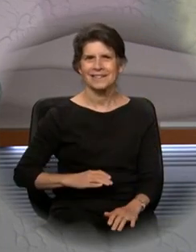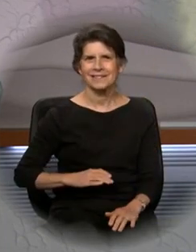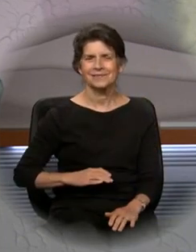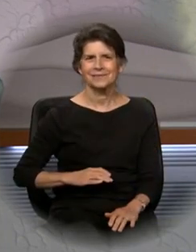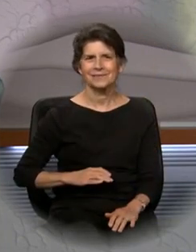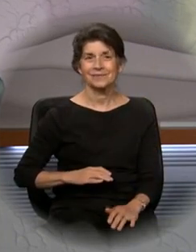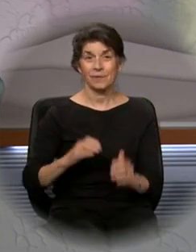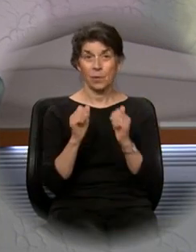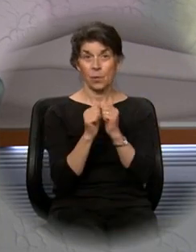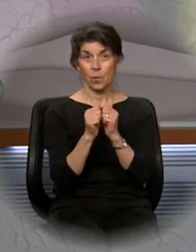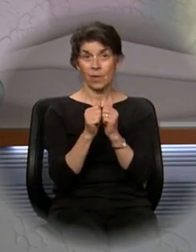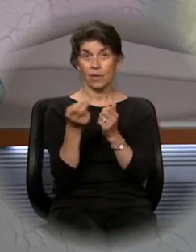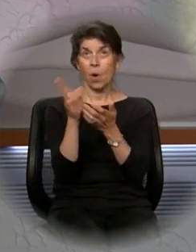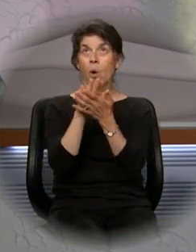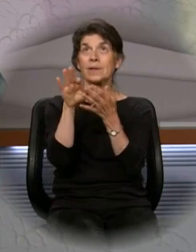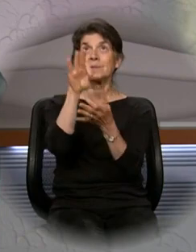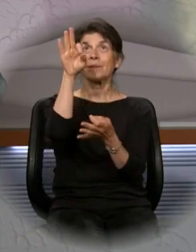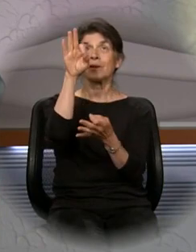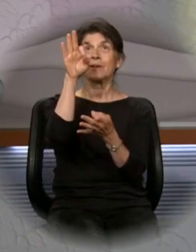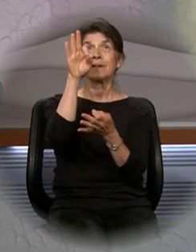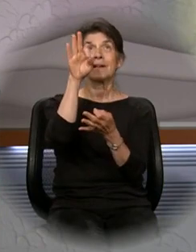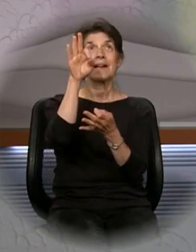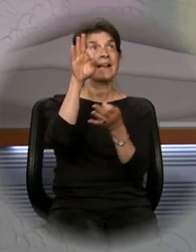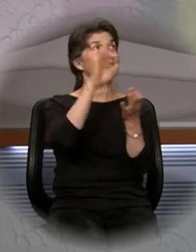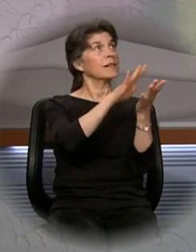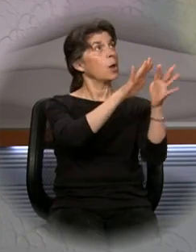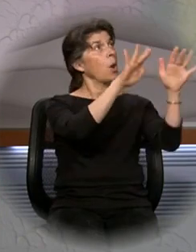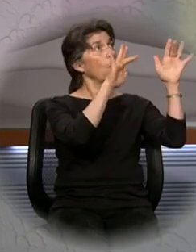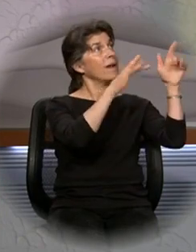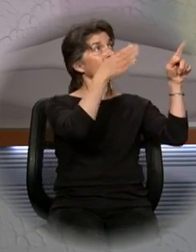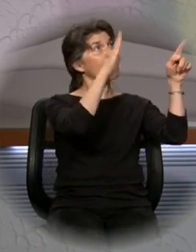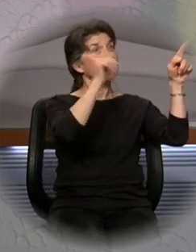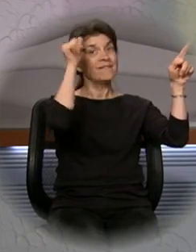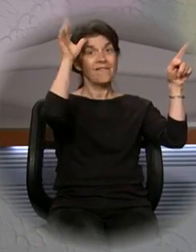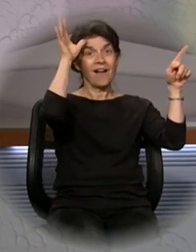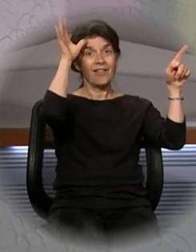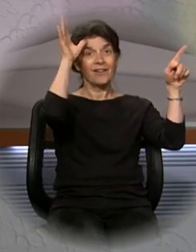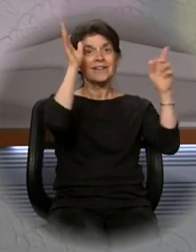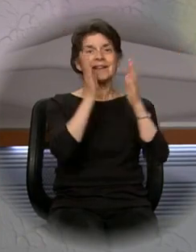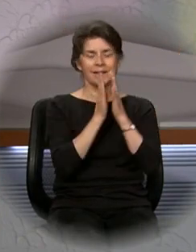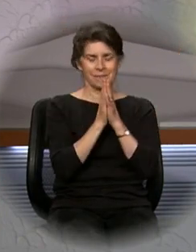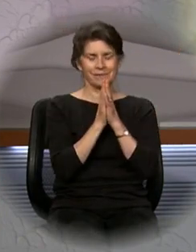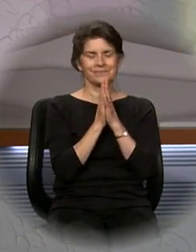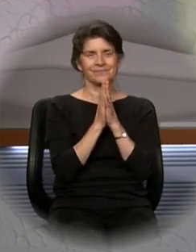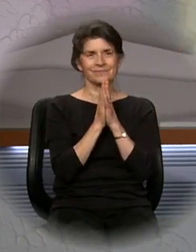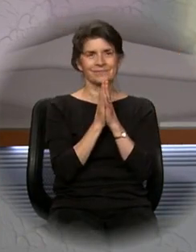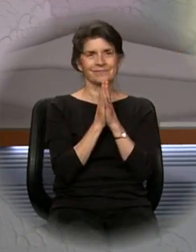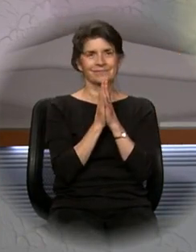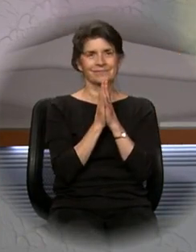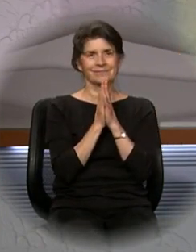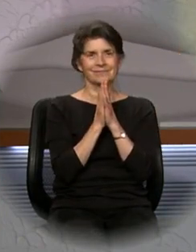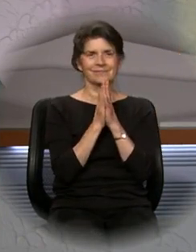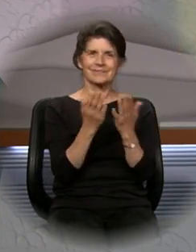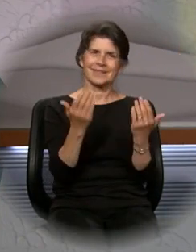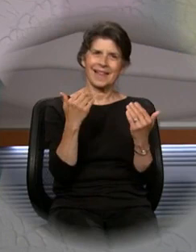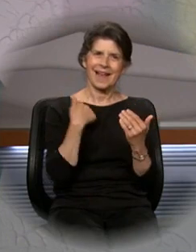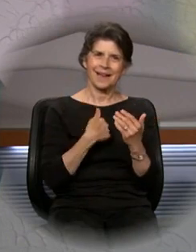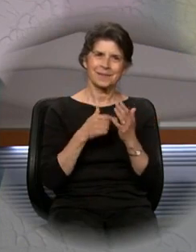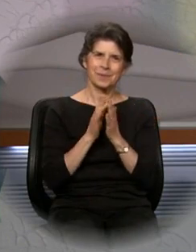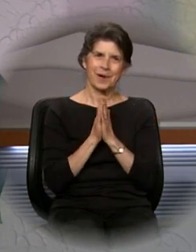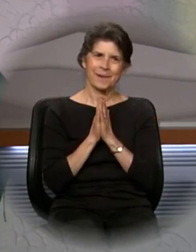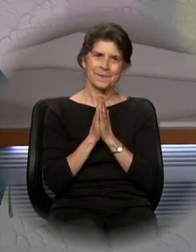Christ. With the Holy Spirit. In the glory of God the Father. Amen. Let us pray.